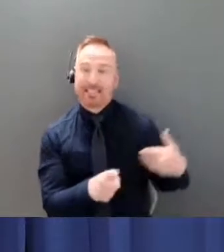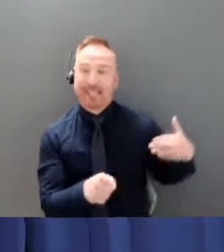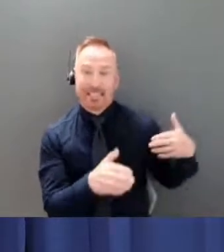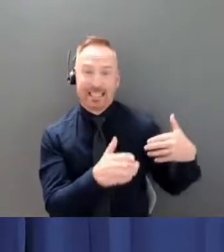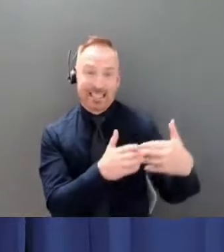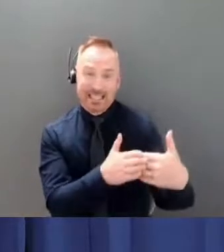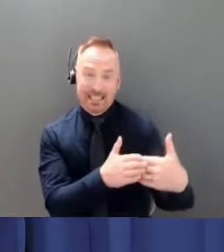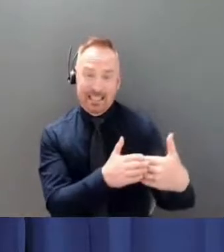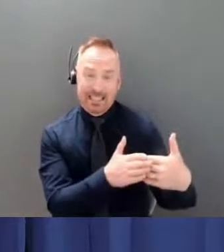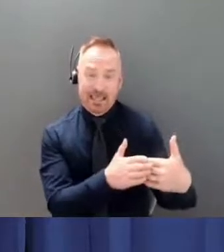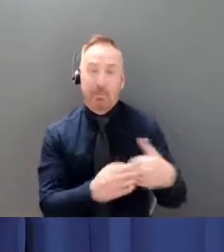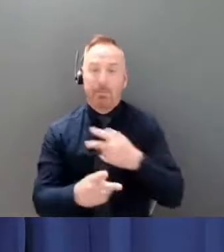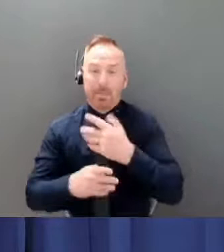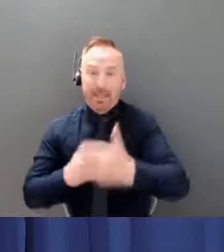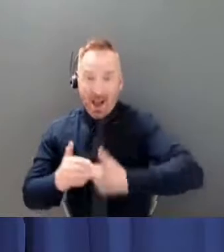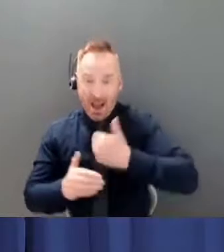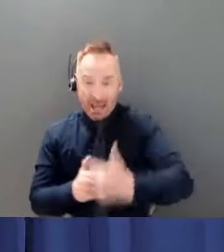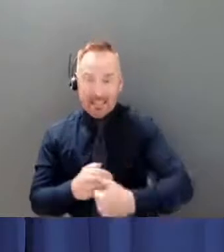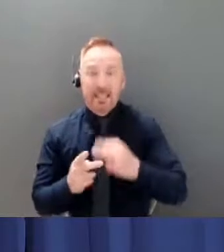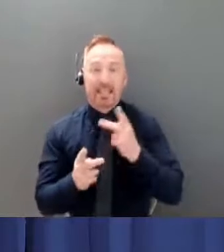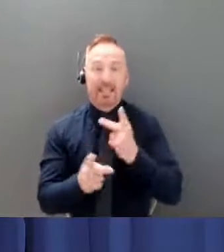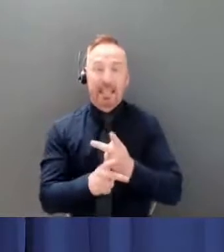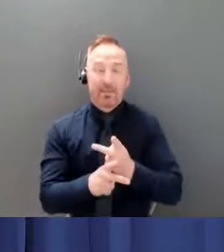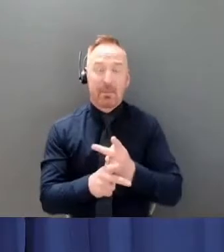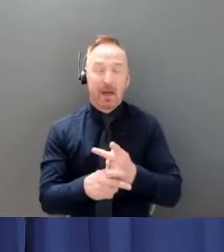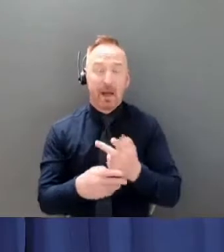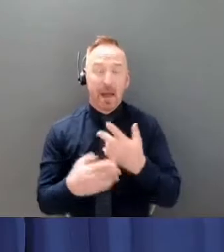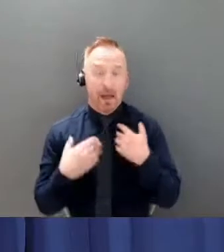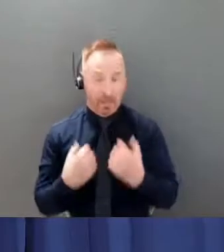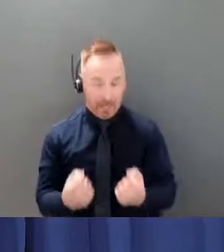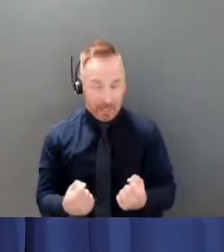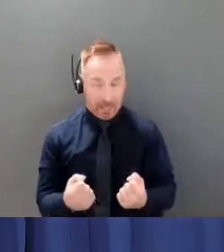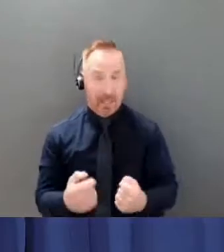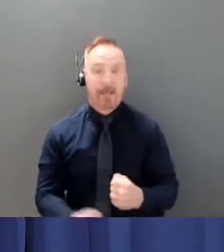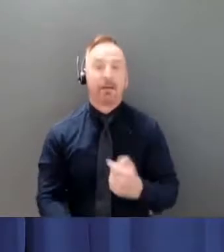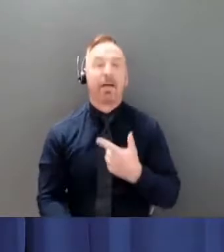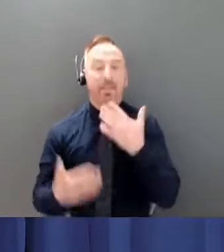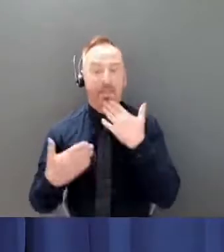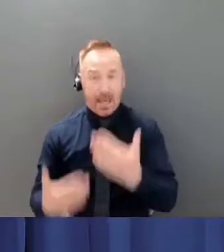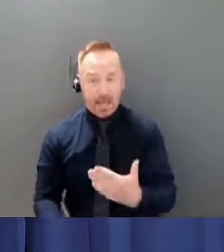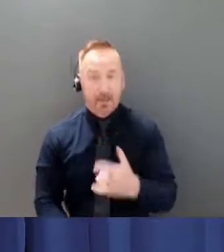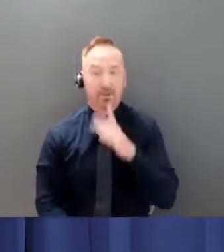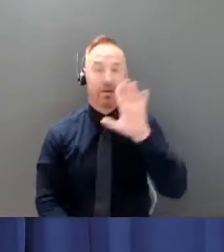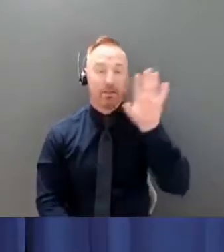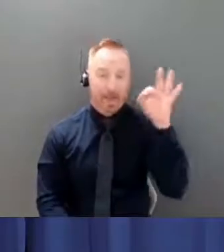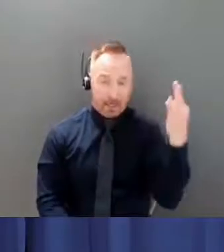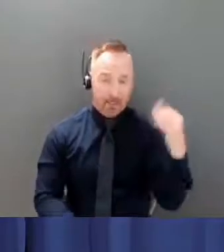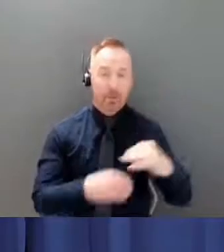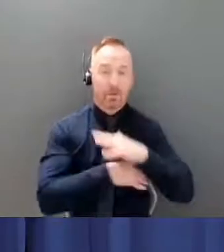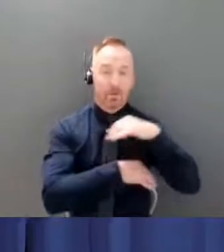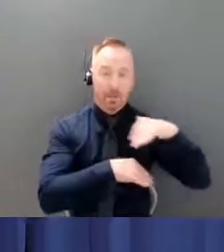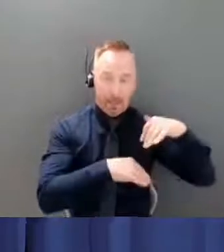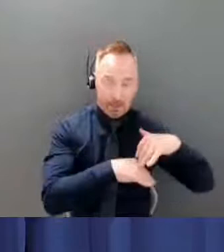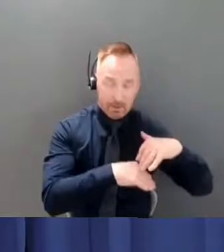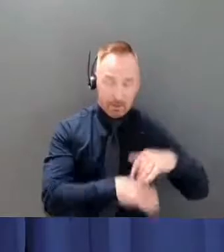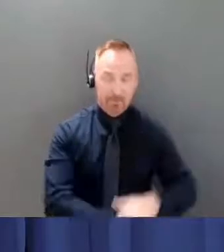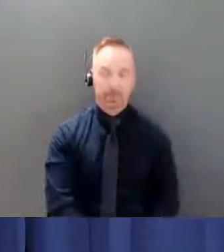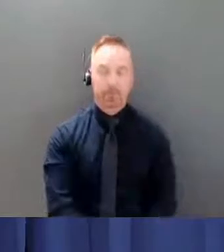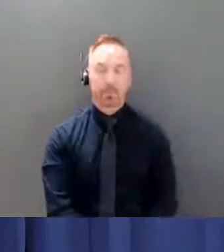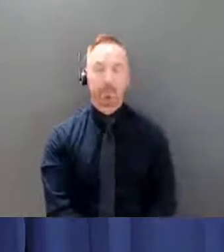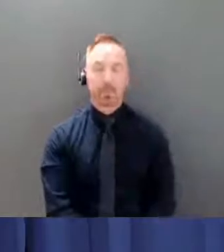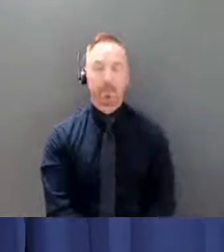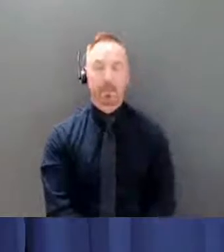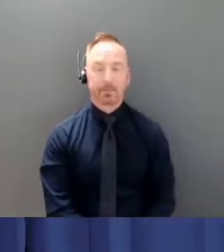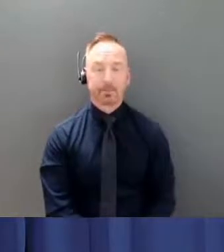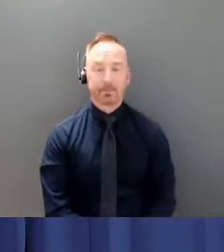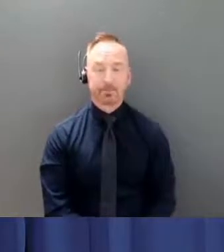stay well thank you thank you dr hanley we'll